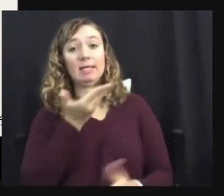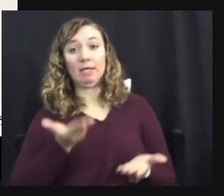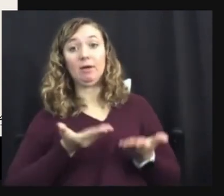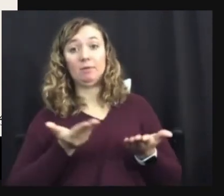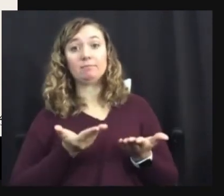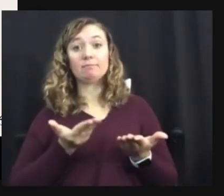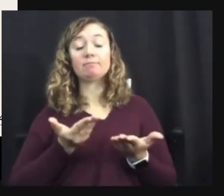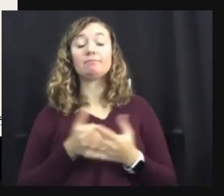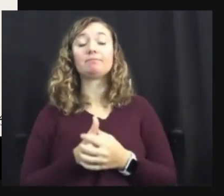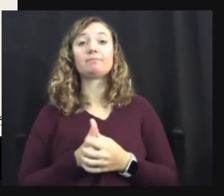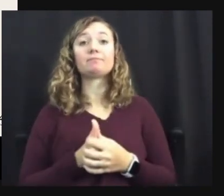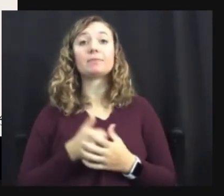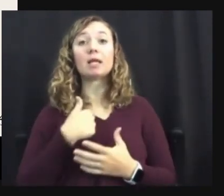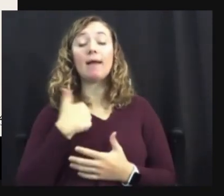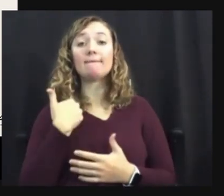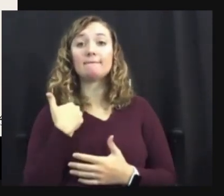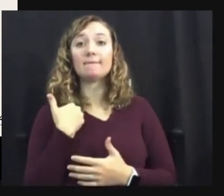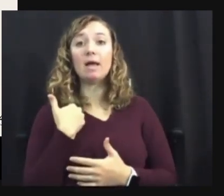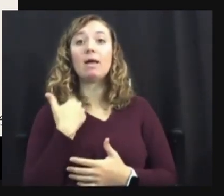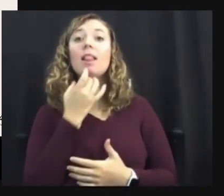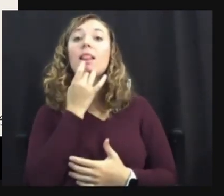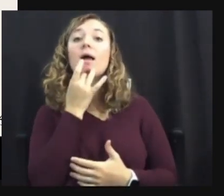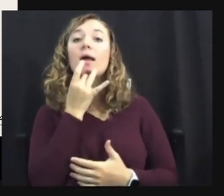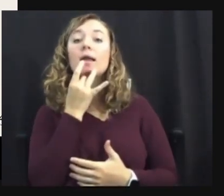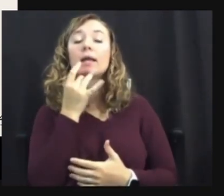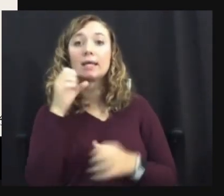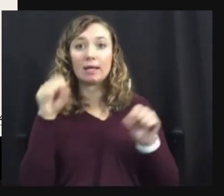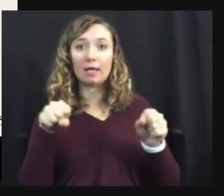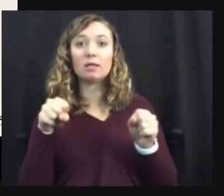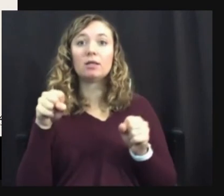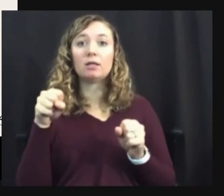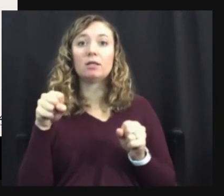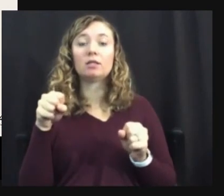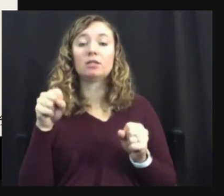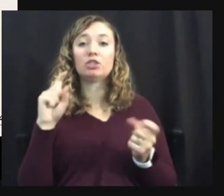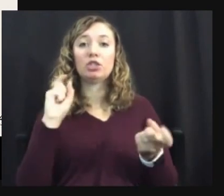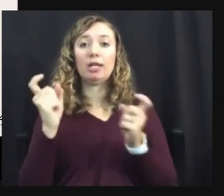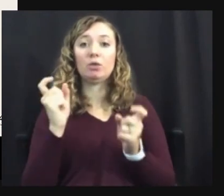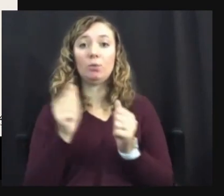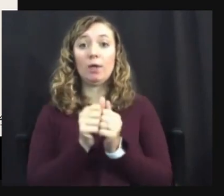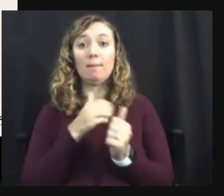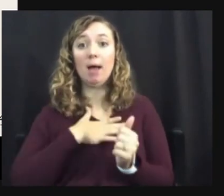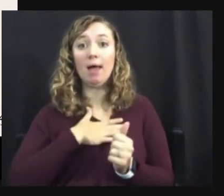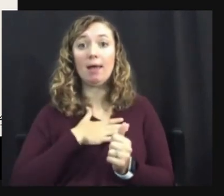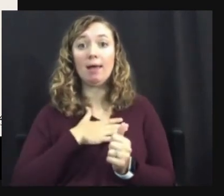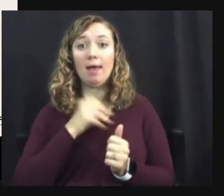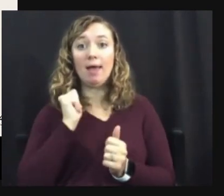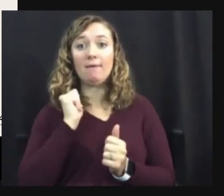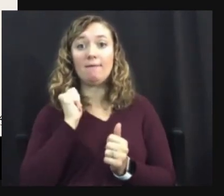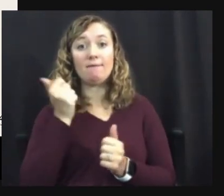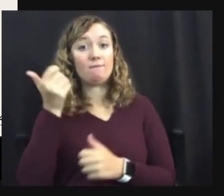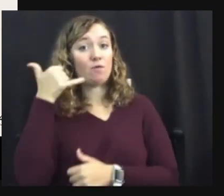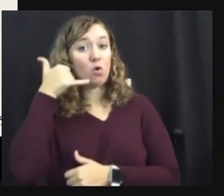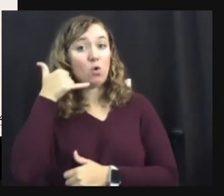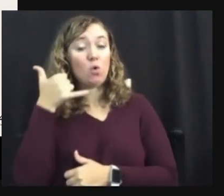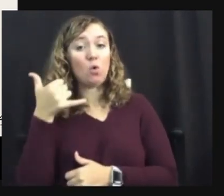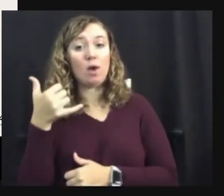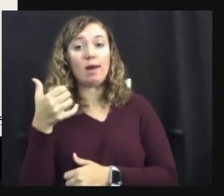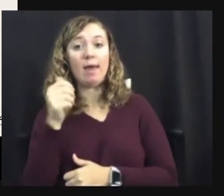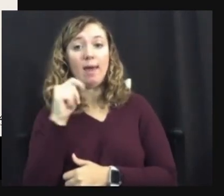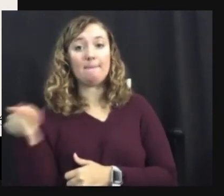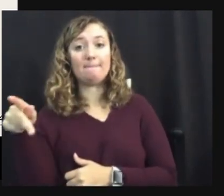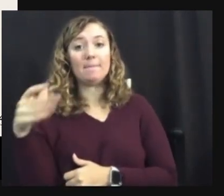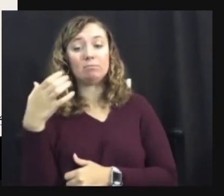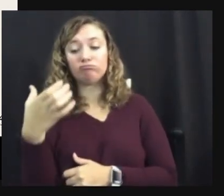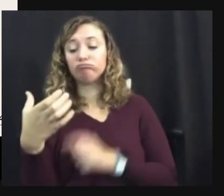have, um, lighting that I can change from the app on my phone. Um, so if I need to adjust the lighting